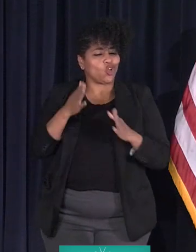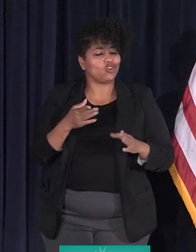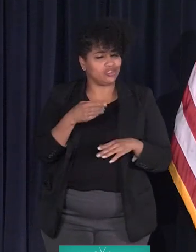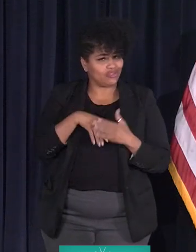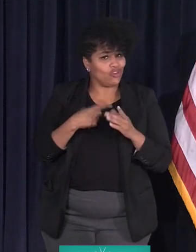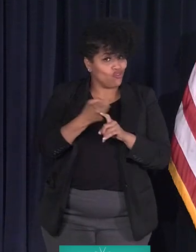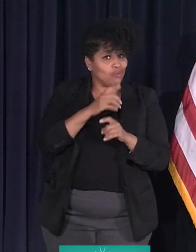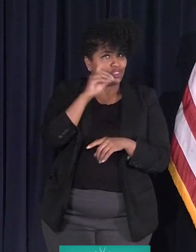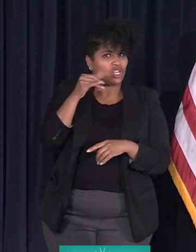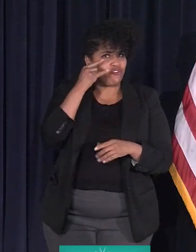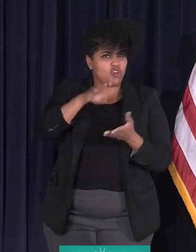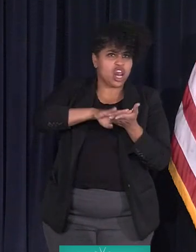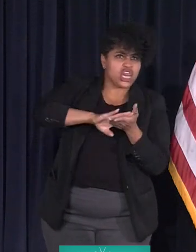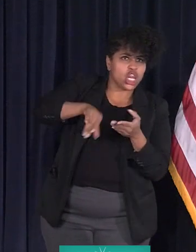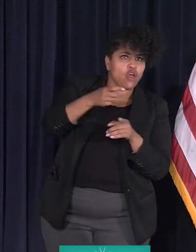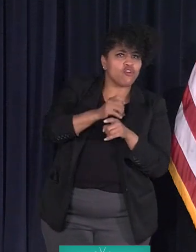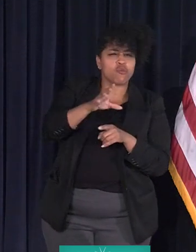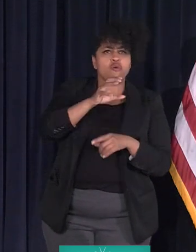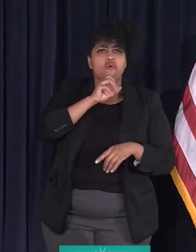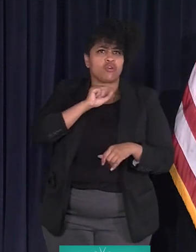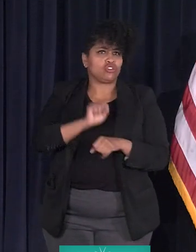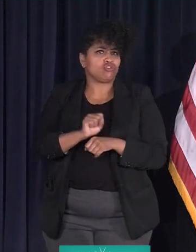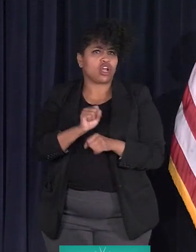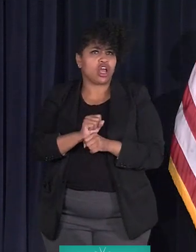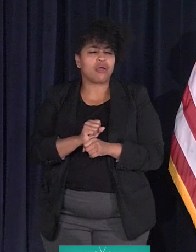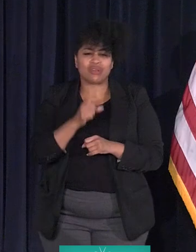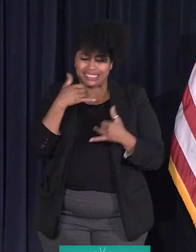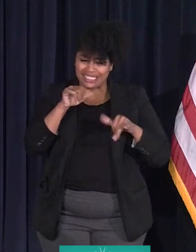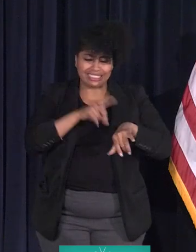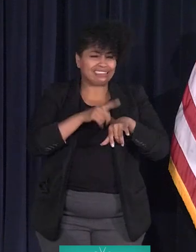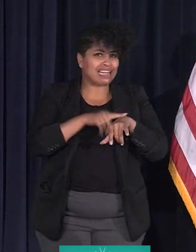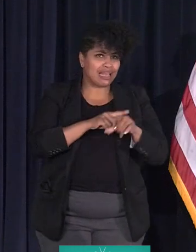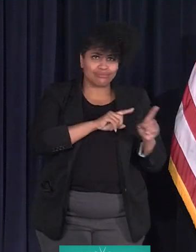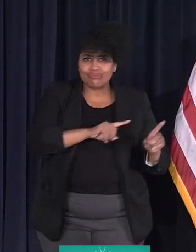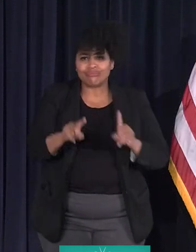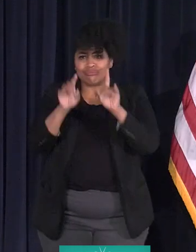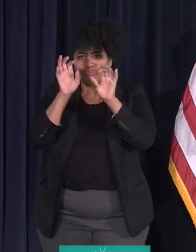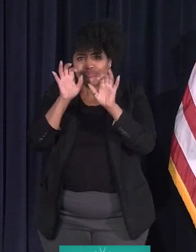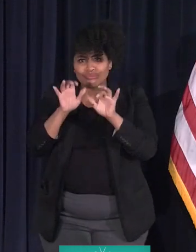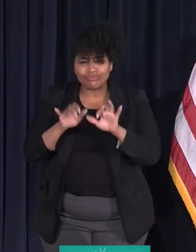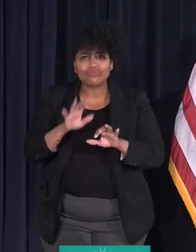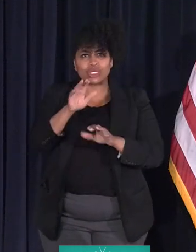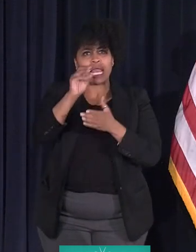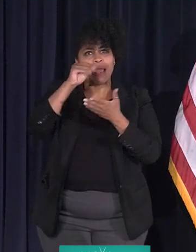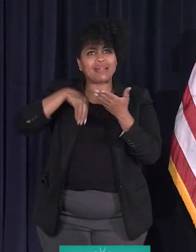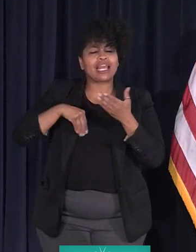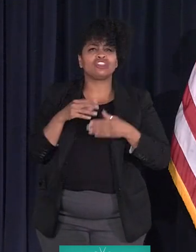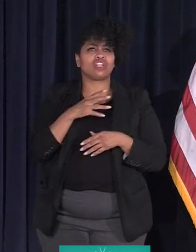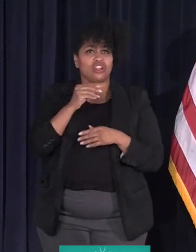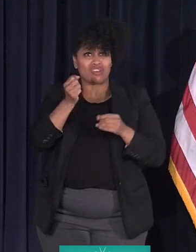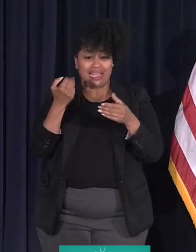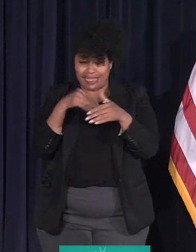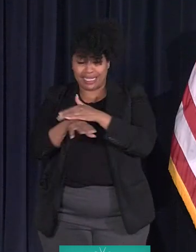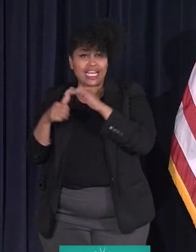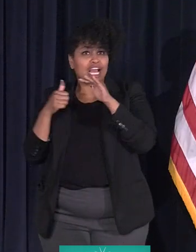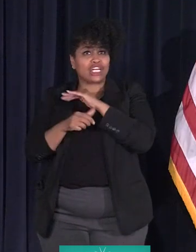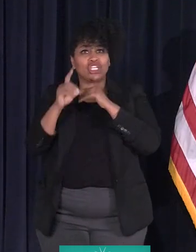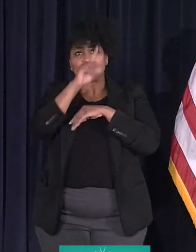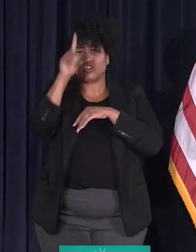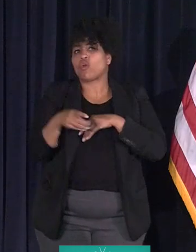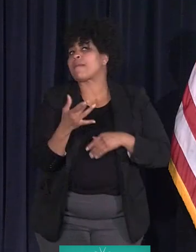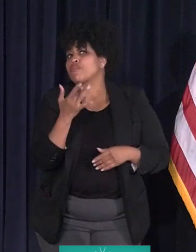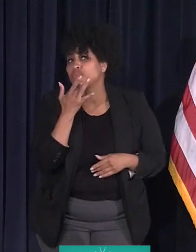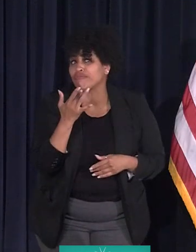job that you were on, there is still time to go to Detroit at Work, get your application in, and you get in under the Detroit